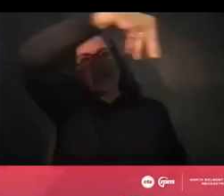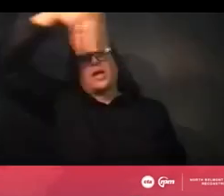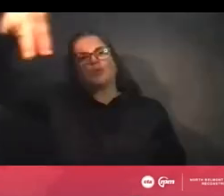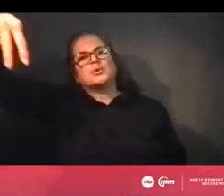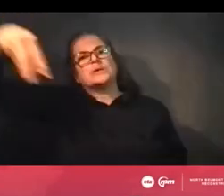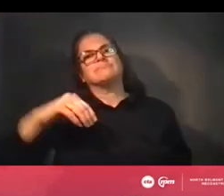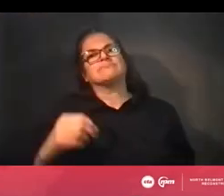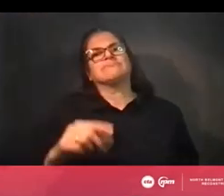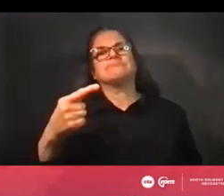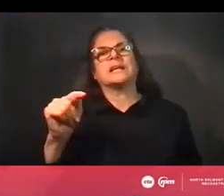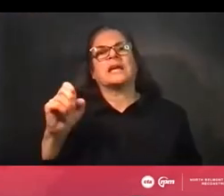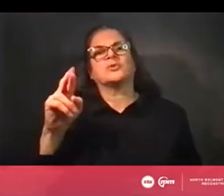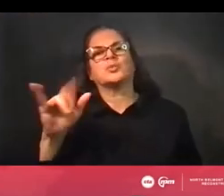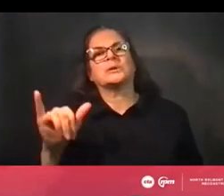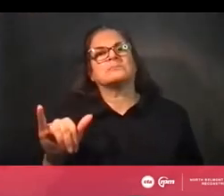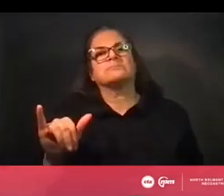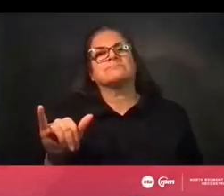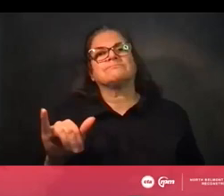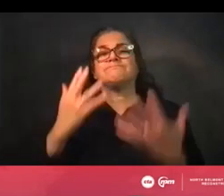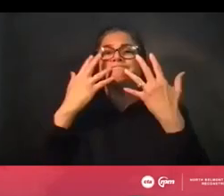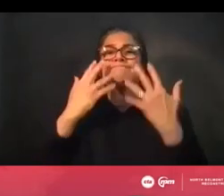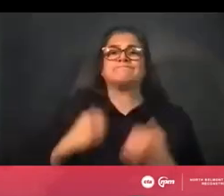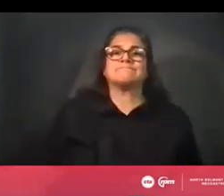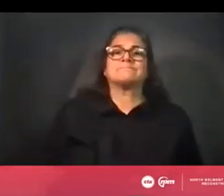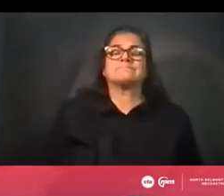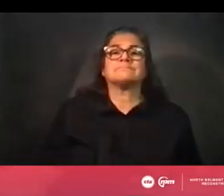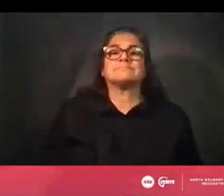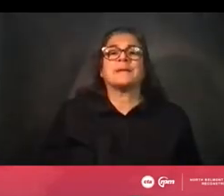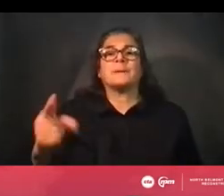Okay. You say unfortunately, maybe you're a little jealous.